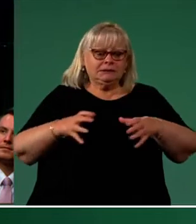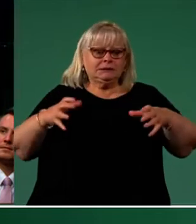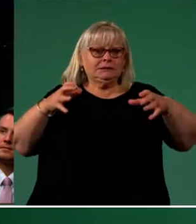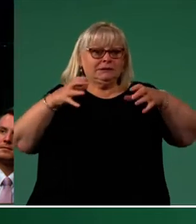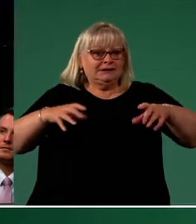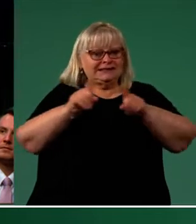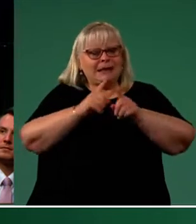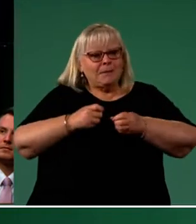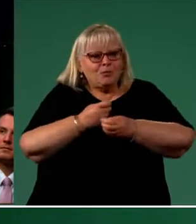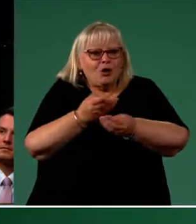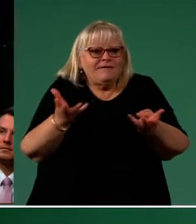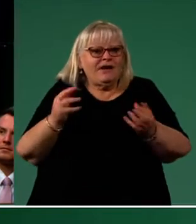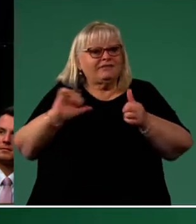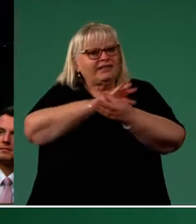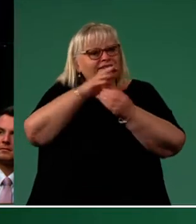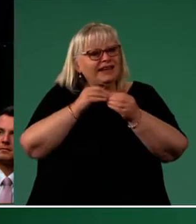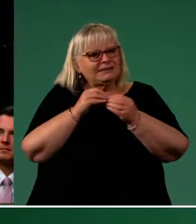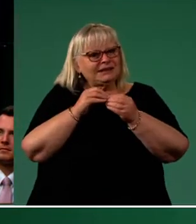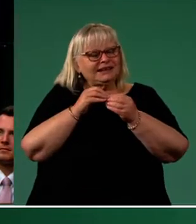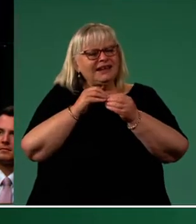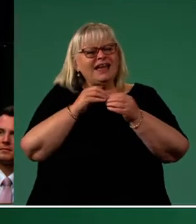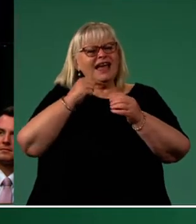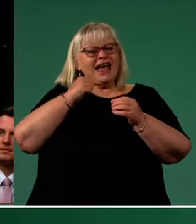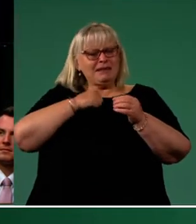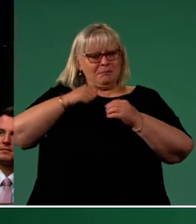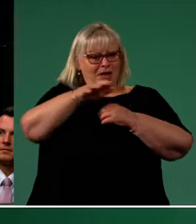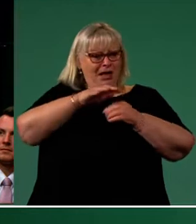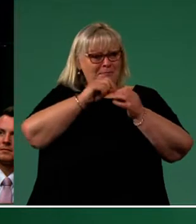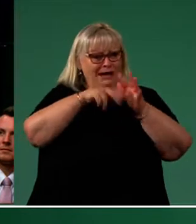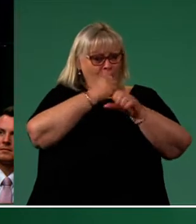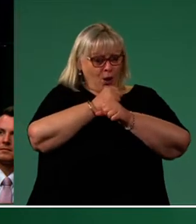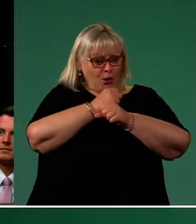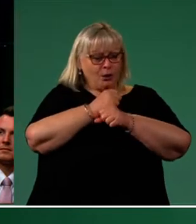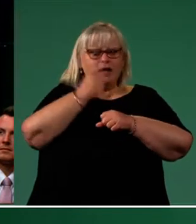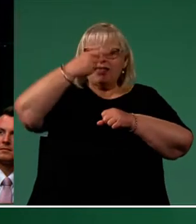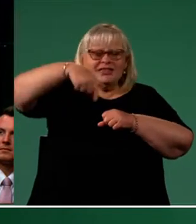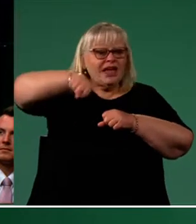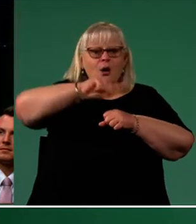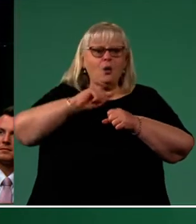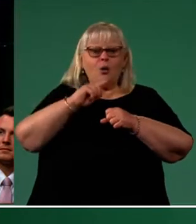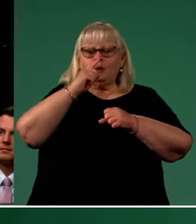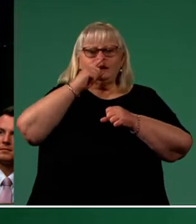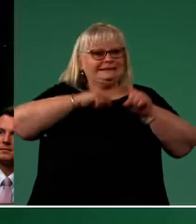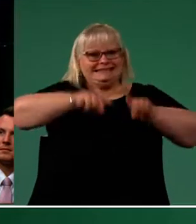family. And what's fascinating about Bennelong is that despite being a community of incredible diversity, you'll hear